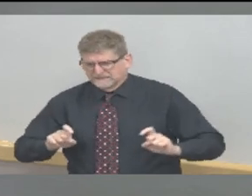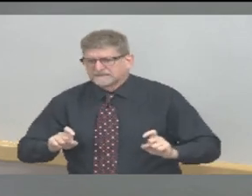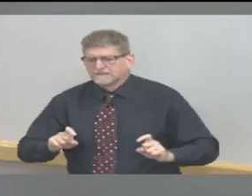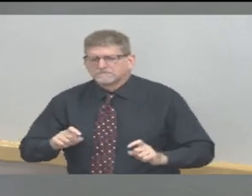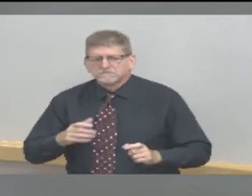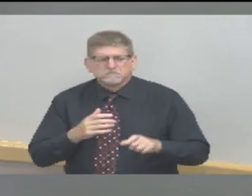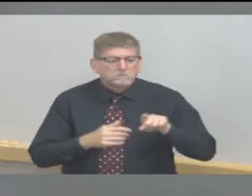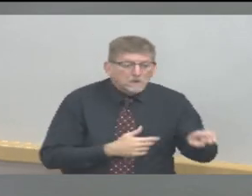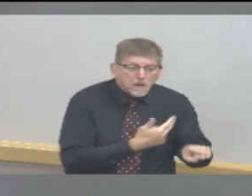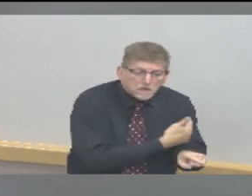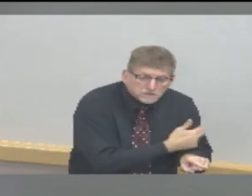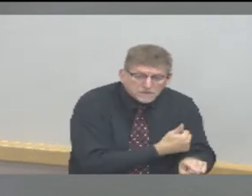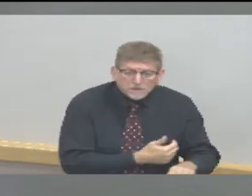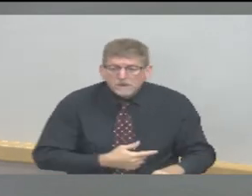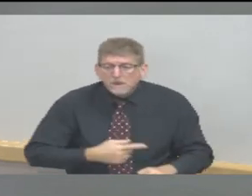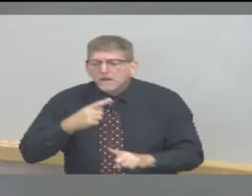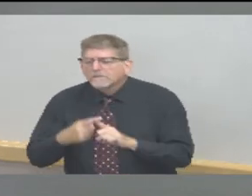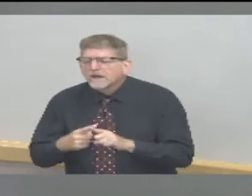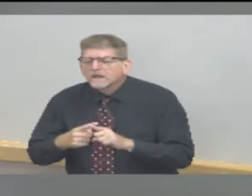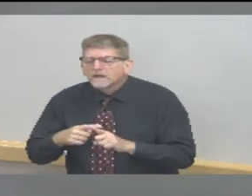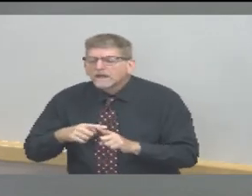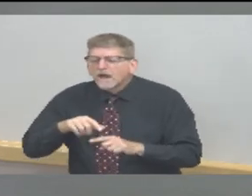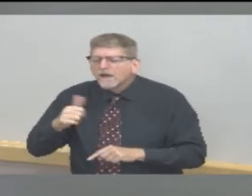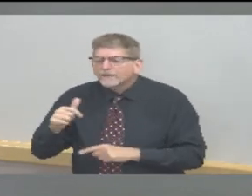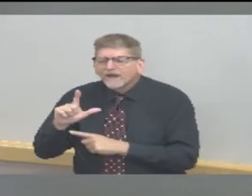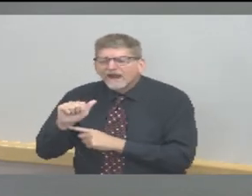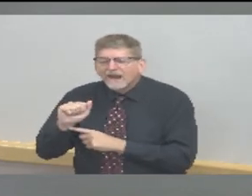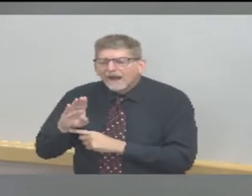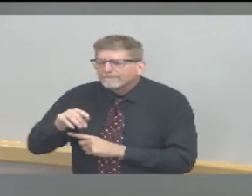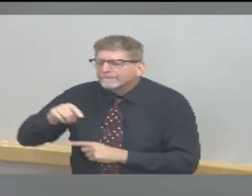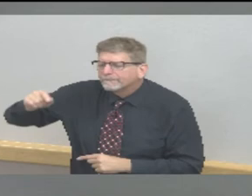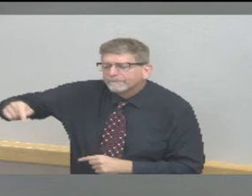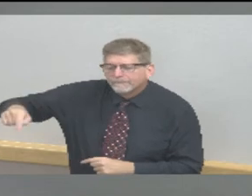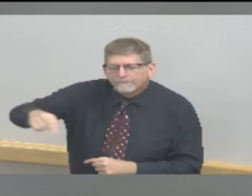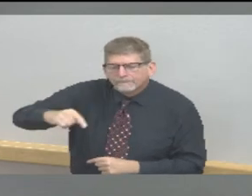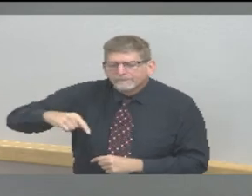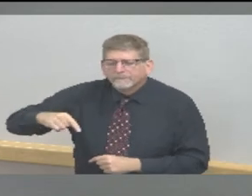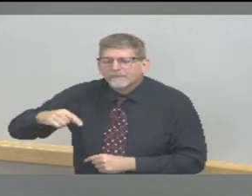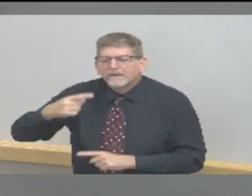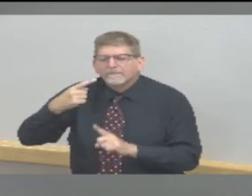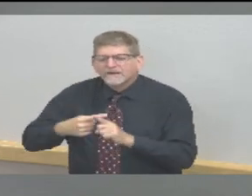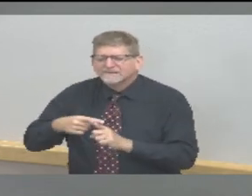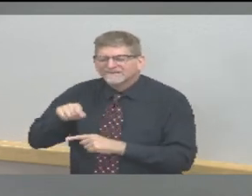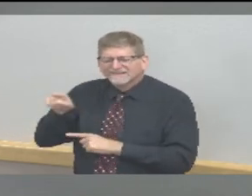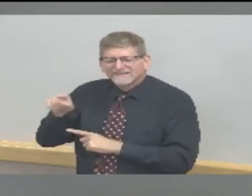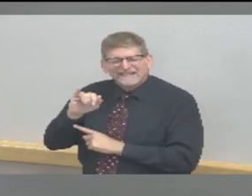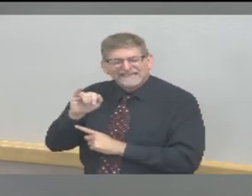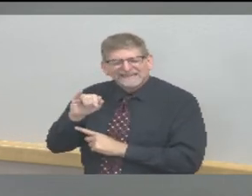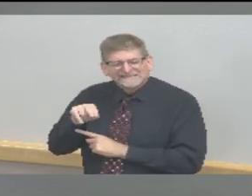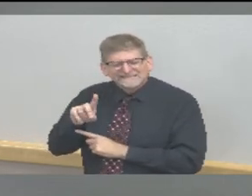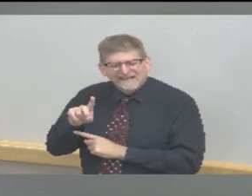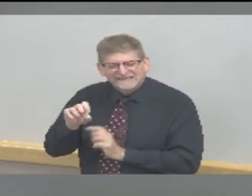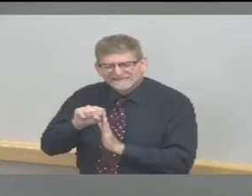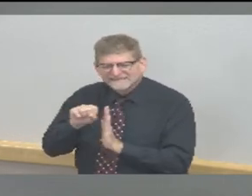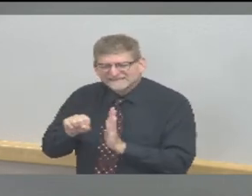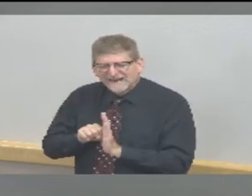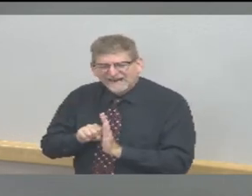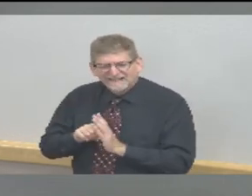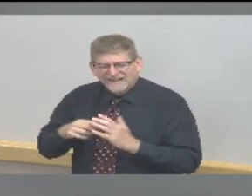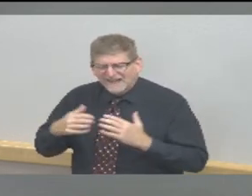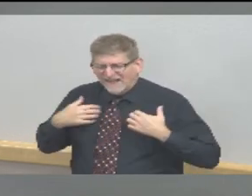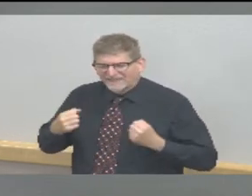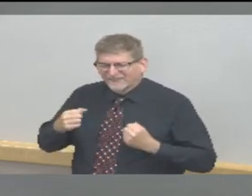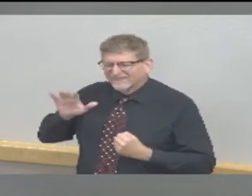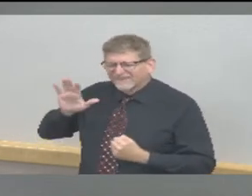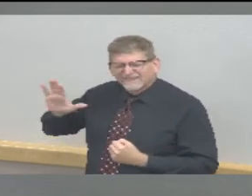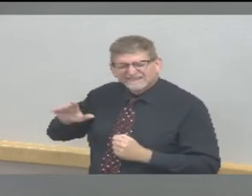sites the Indiana State Department of Health free testing site remains open it has moved from the